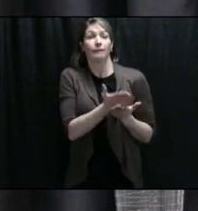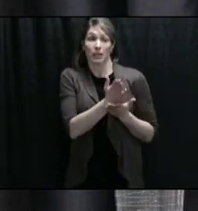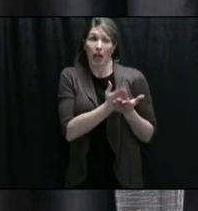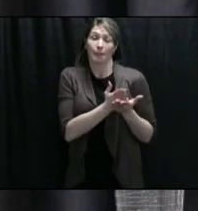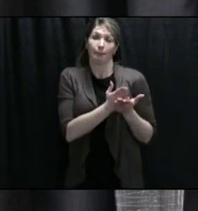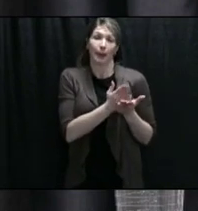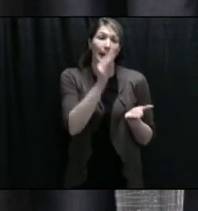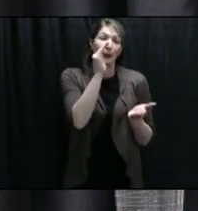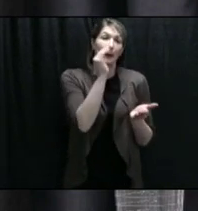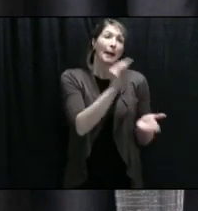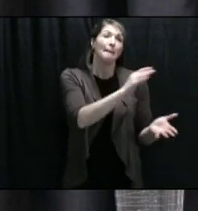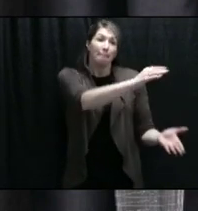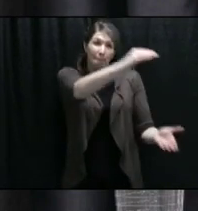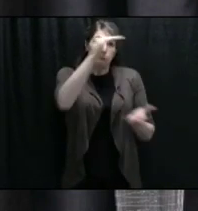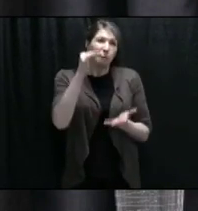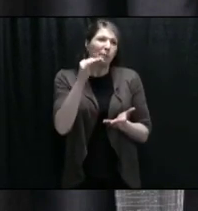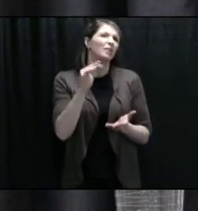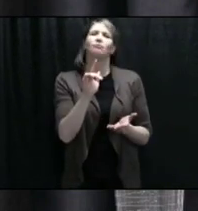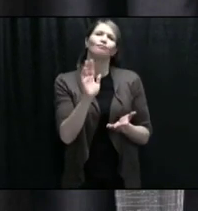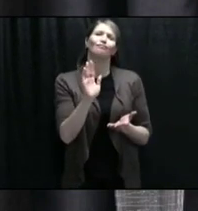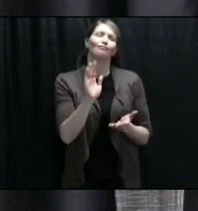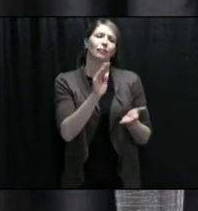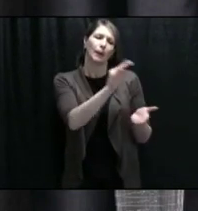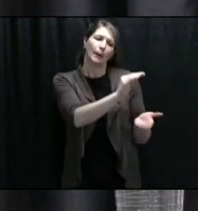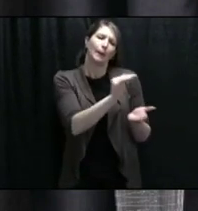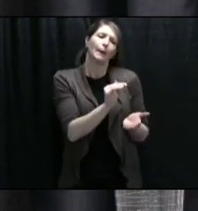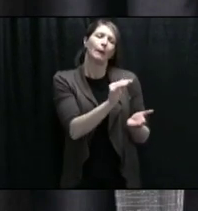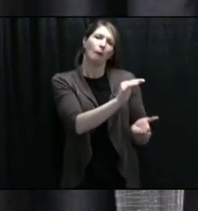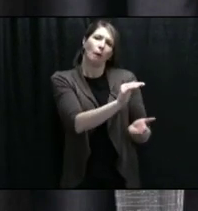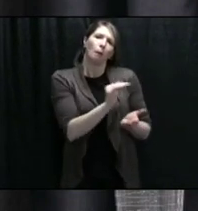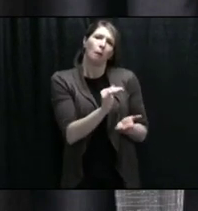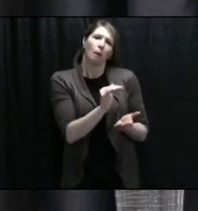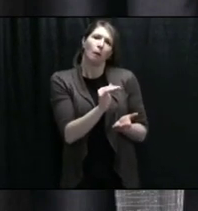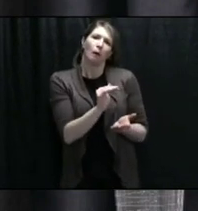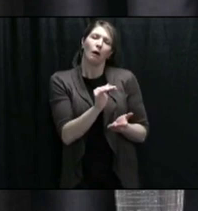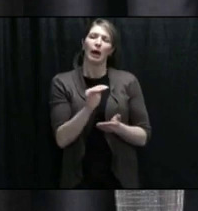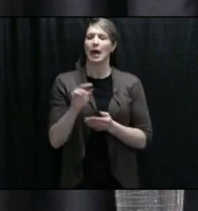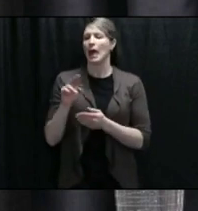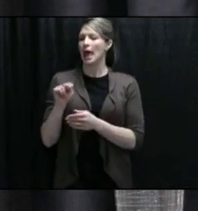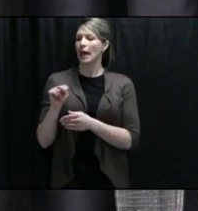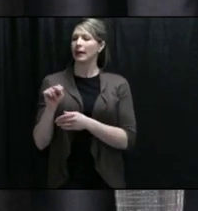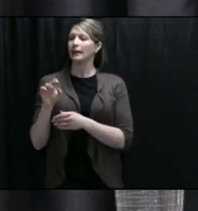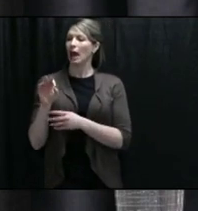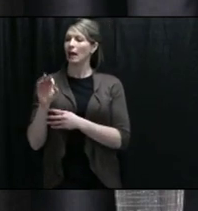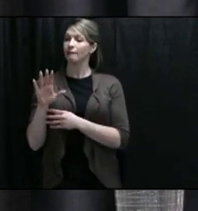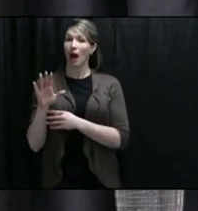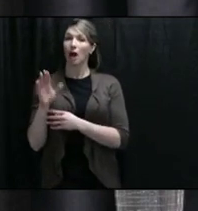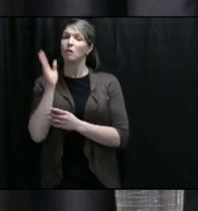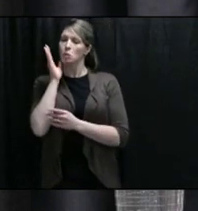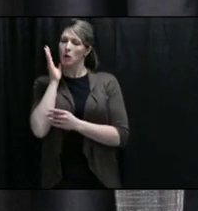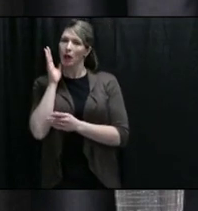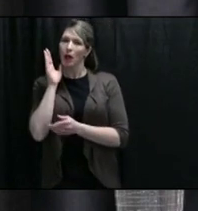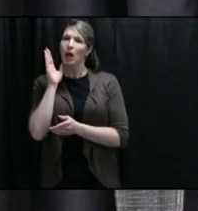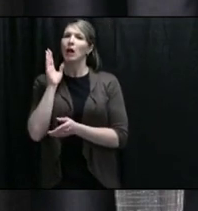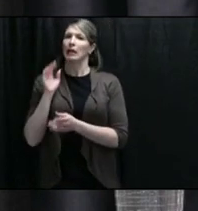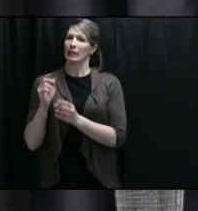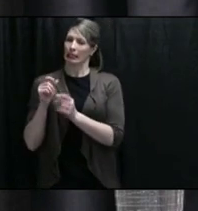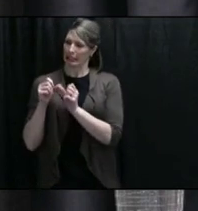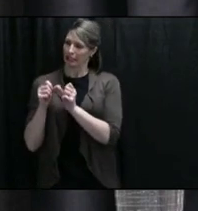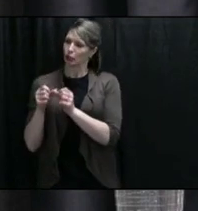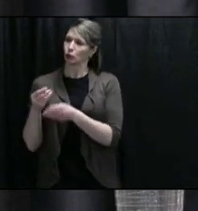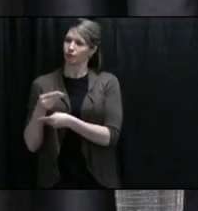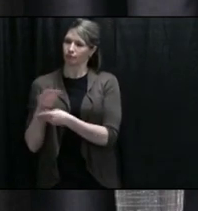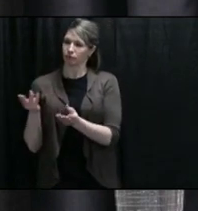call burn rate are sufficient for the immediate short term as long as we continue to get deliveries